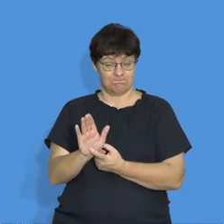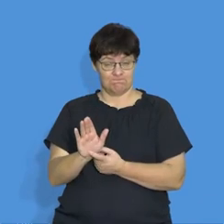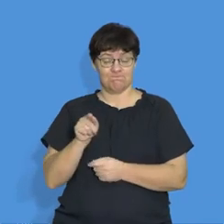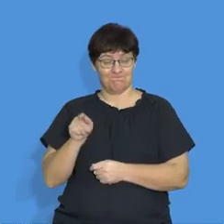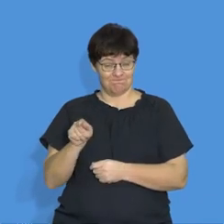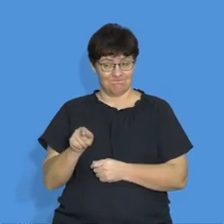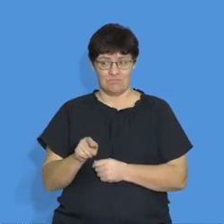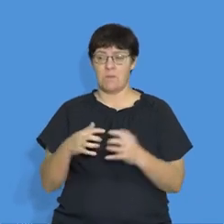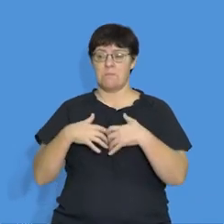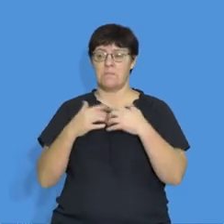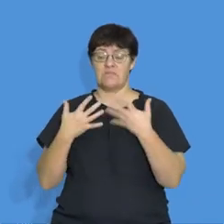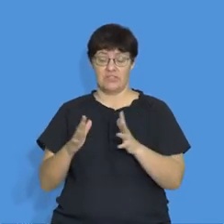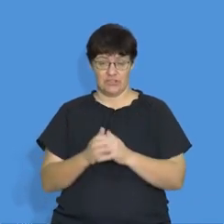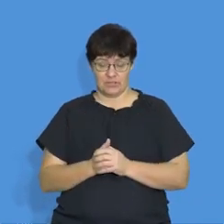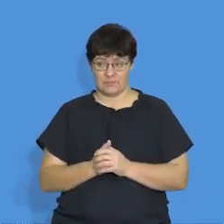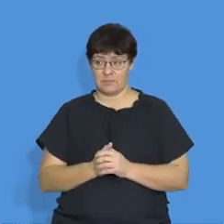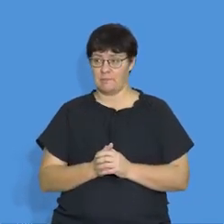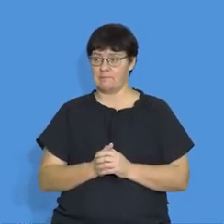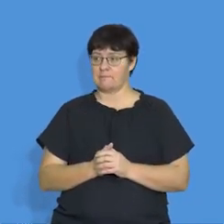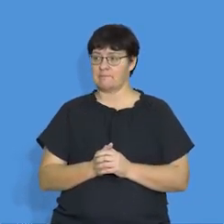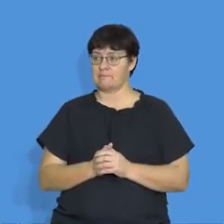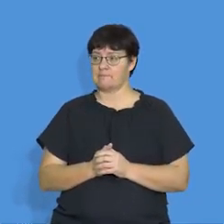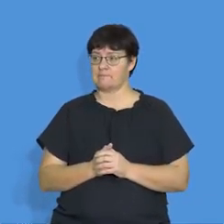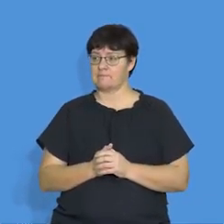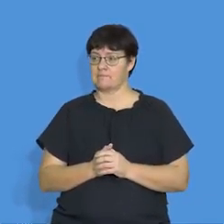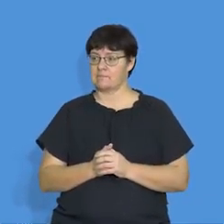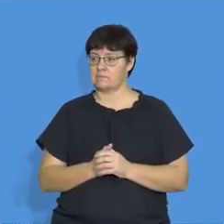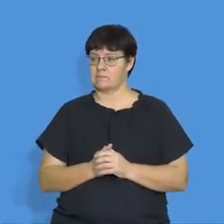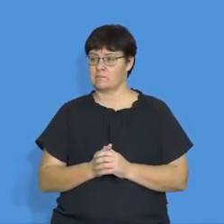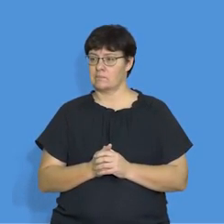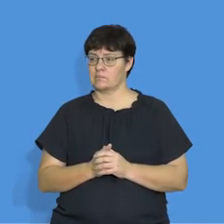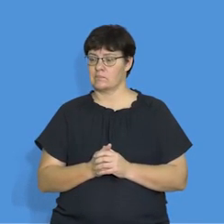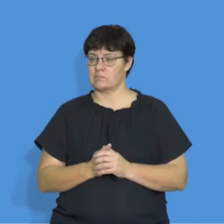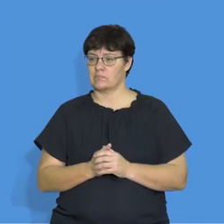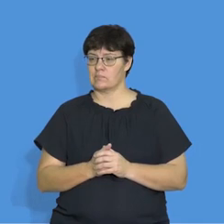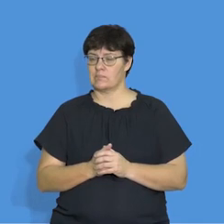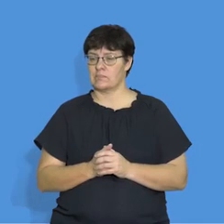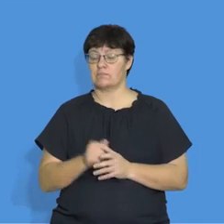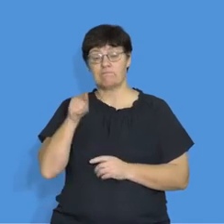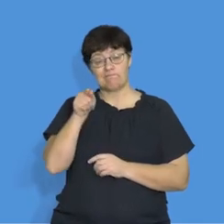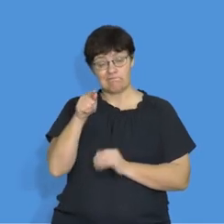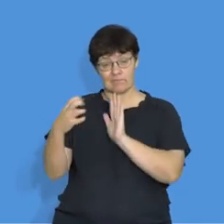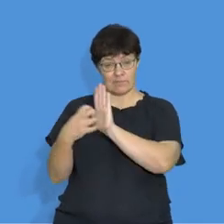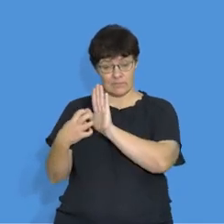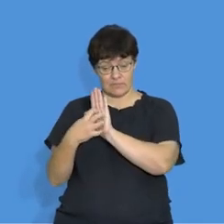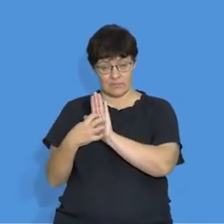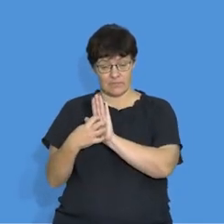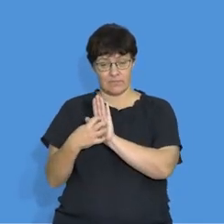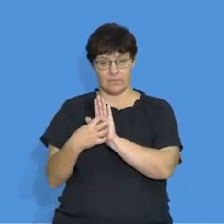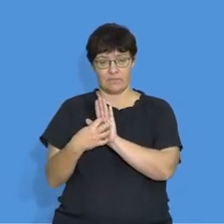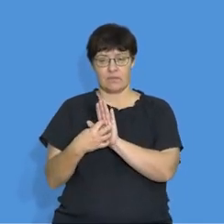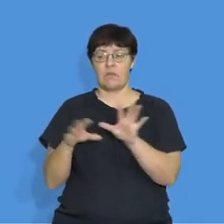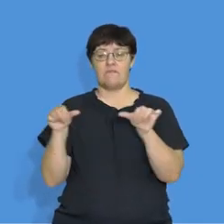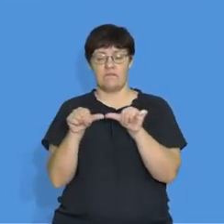already have our circuit, right? Okay. So in this circuit, we are going to measure